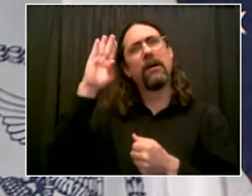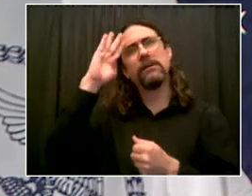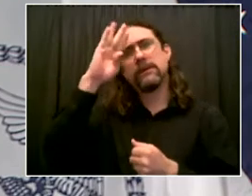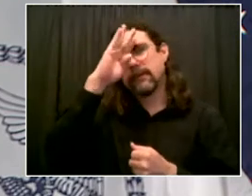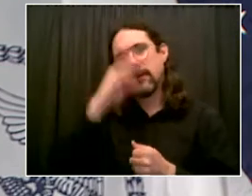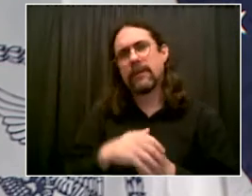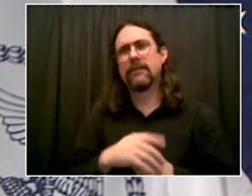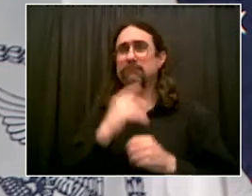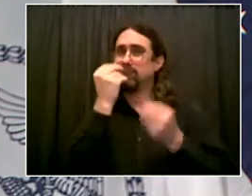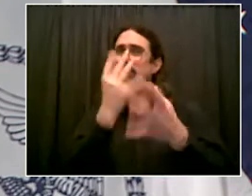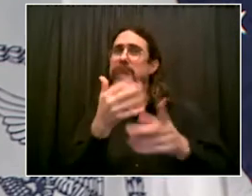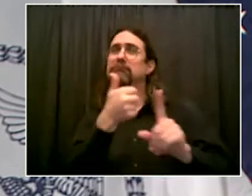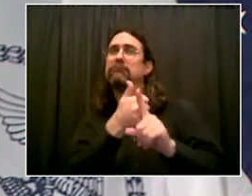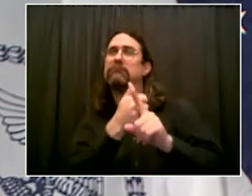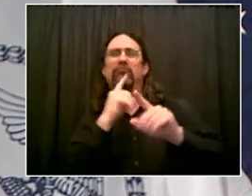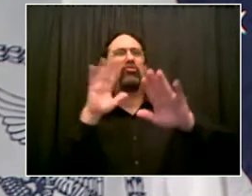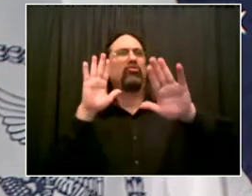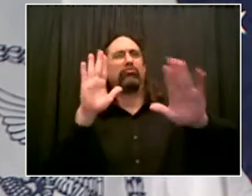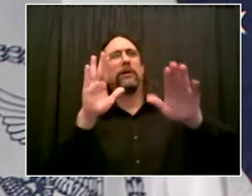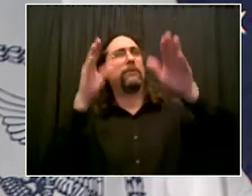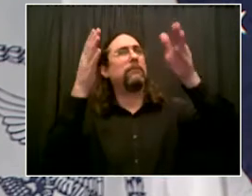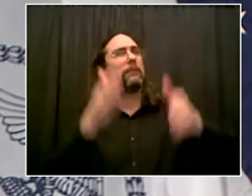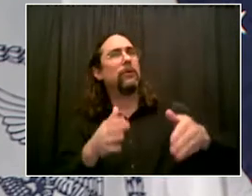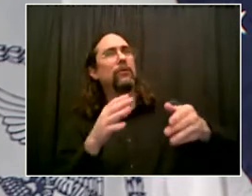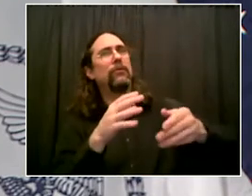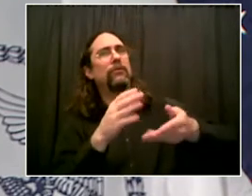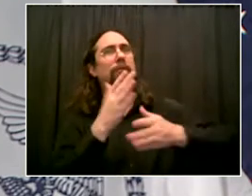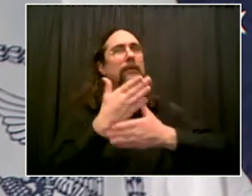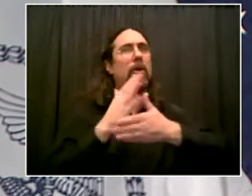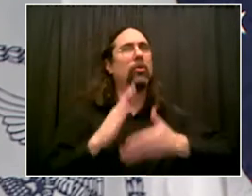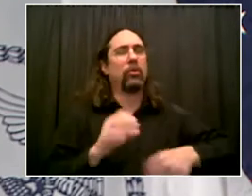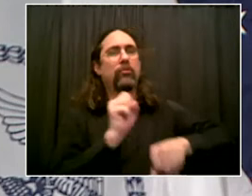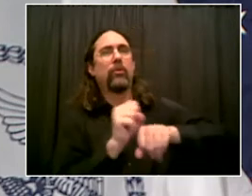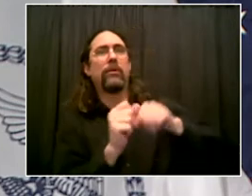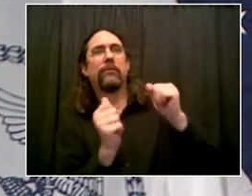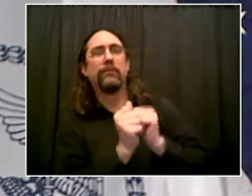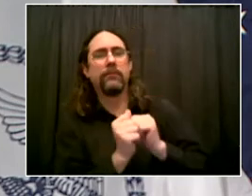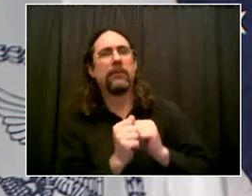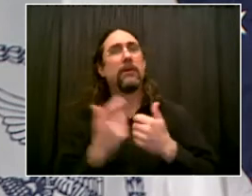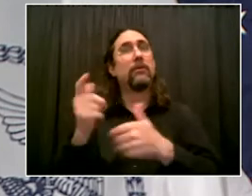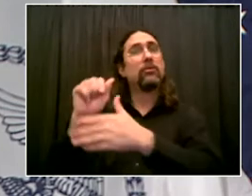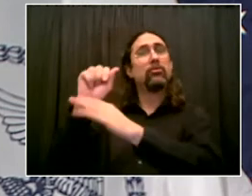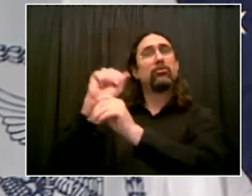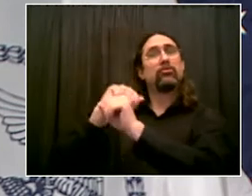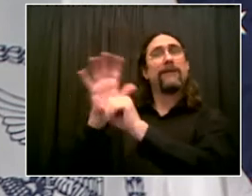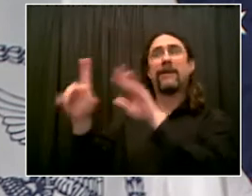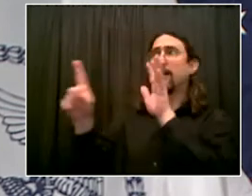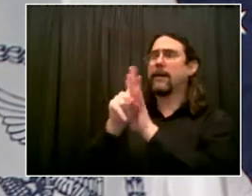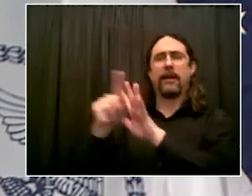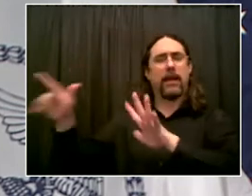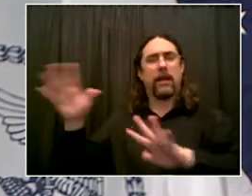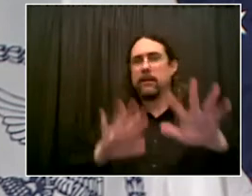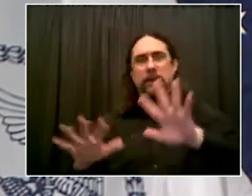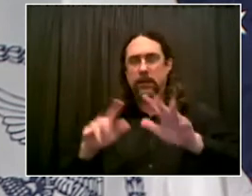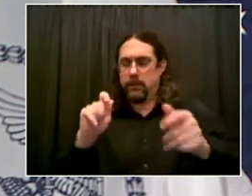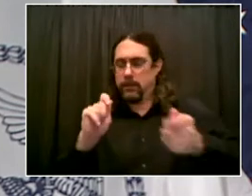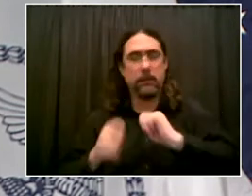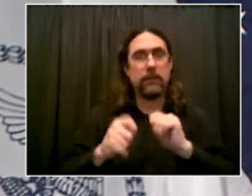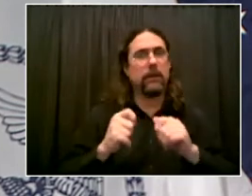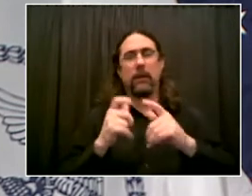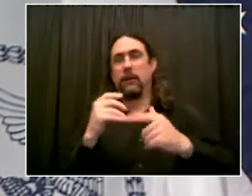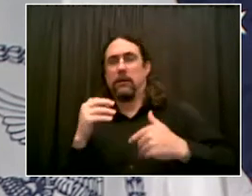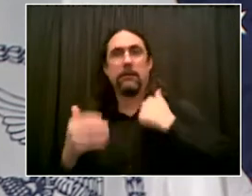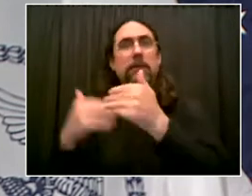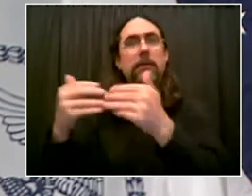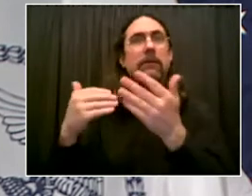extraordinary new resources for the people of New York City, and to save lives. That's part of Rachel's story. But another thing to